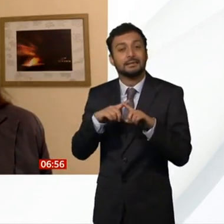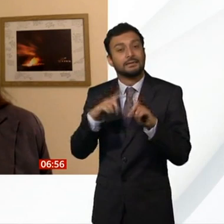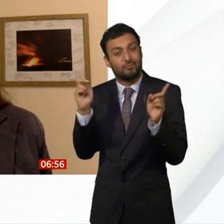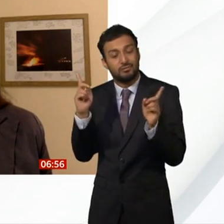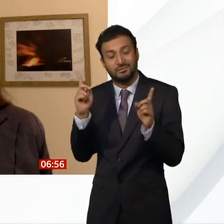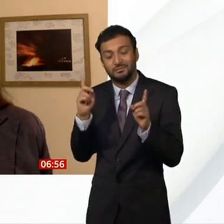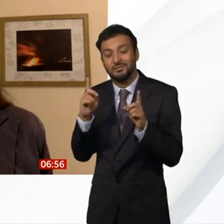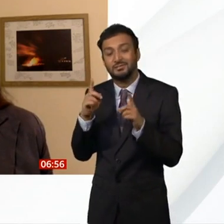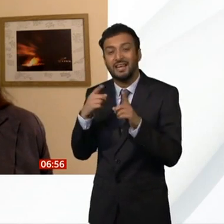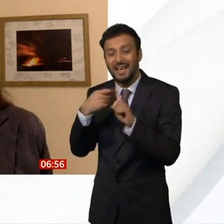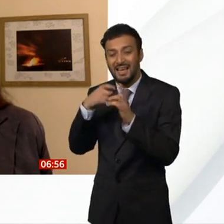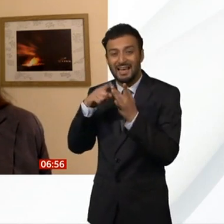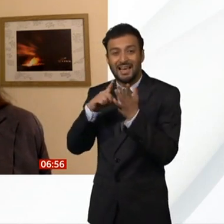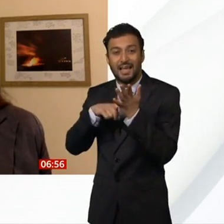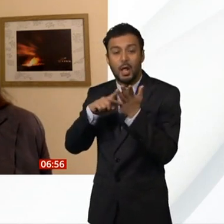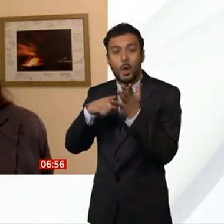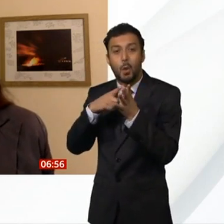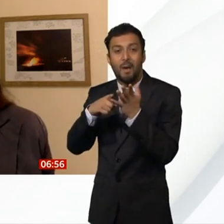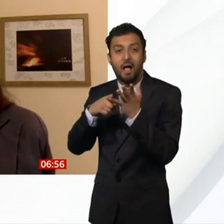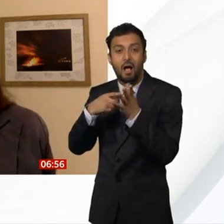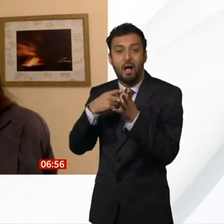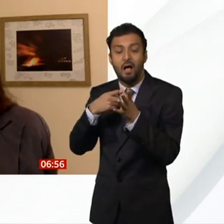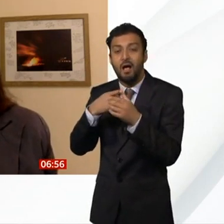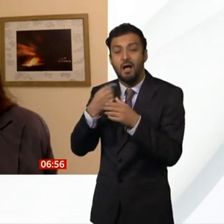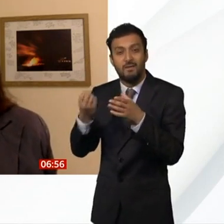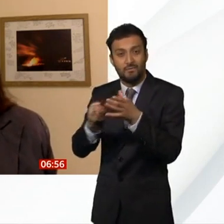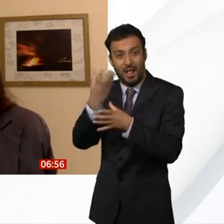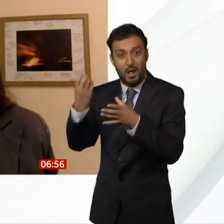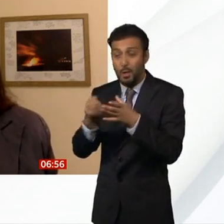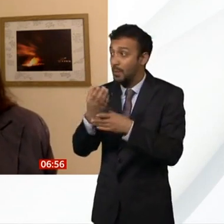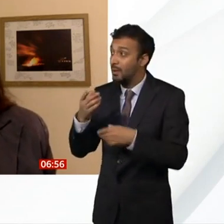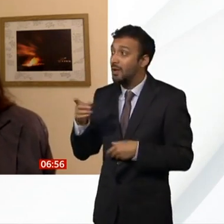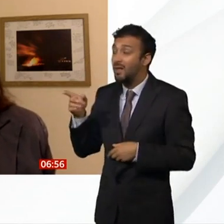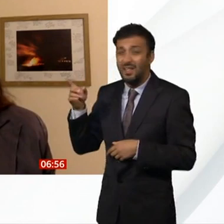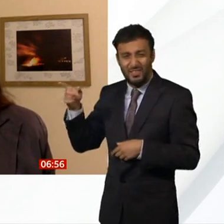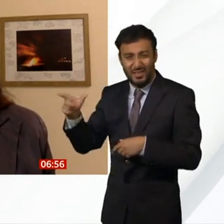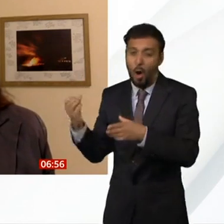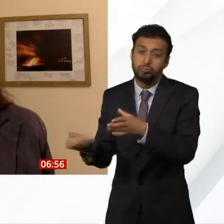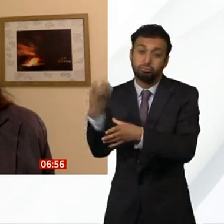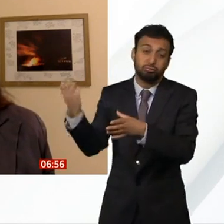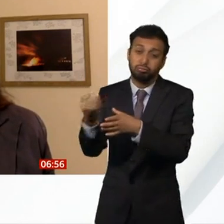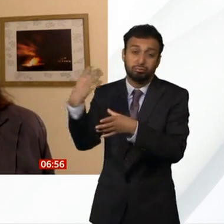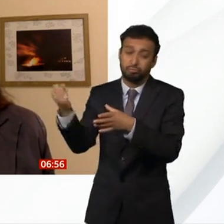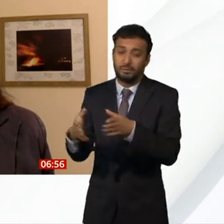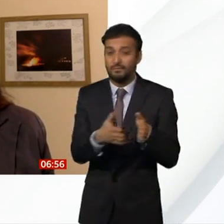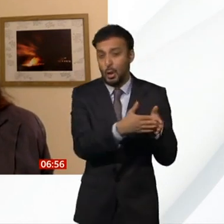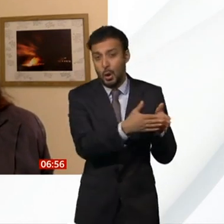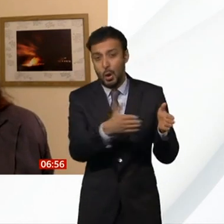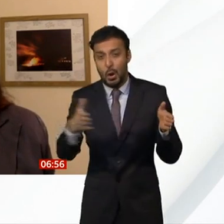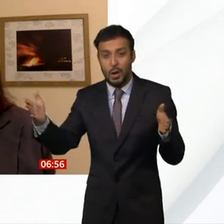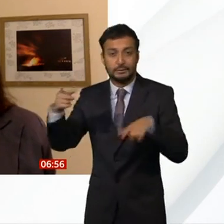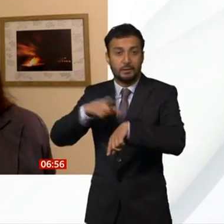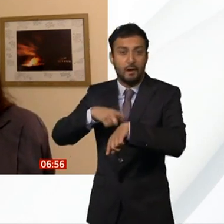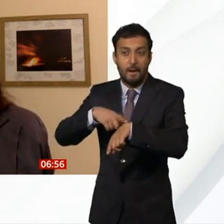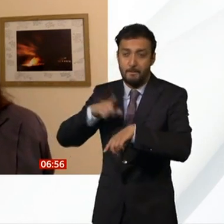had been the longest continuous eruption in recent history.